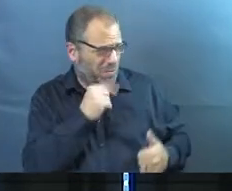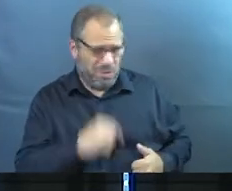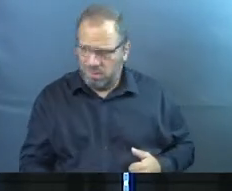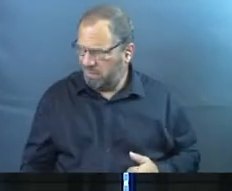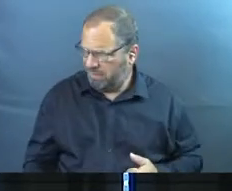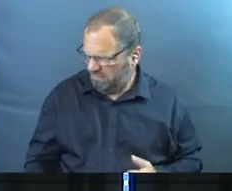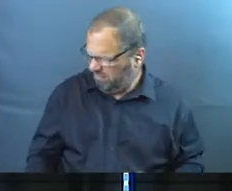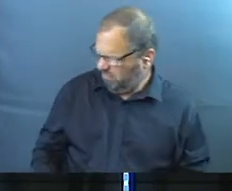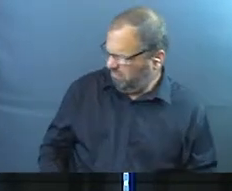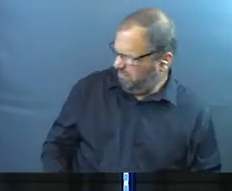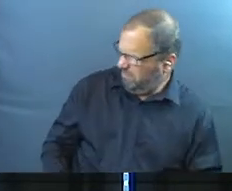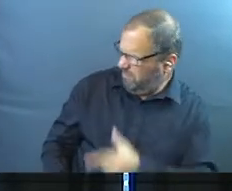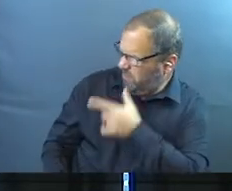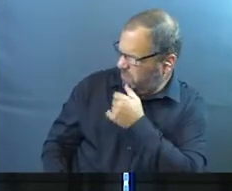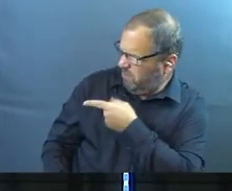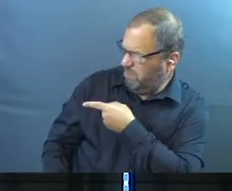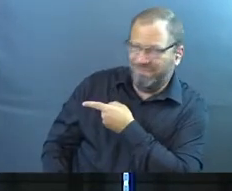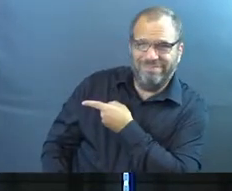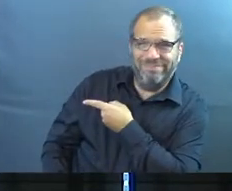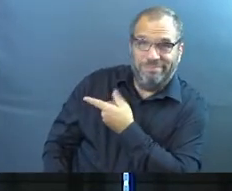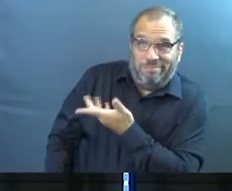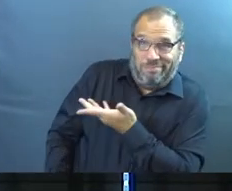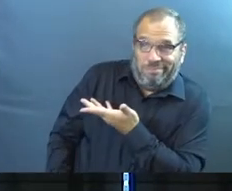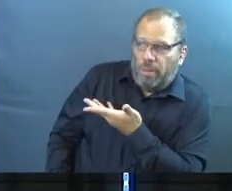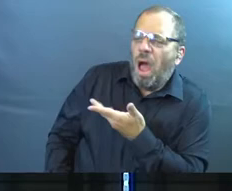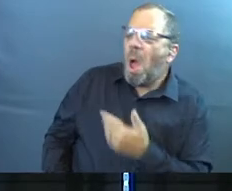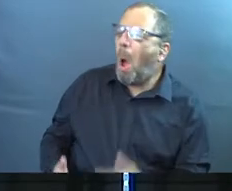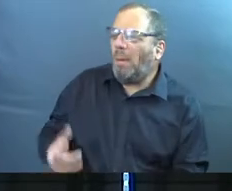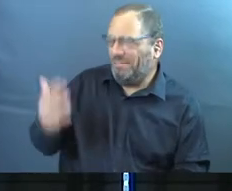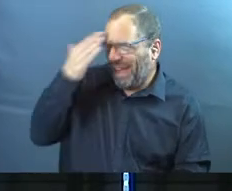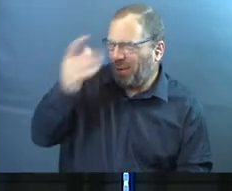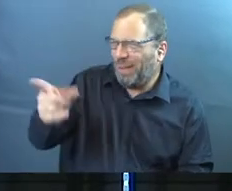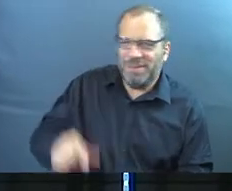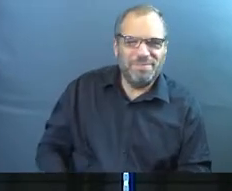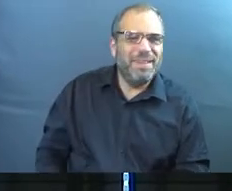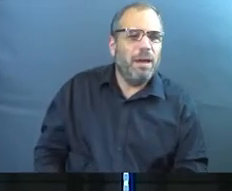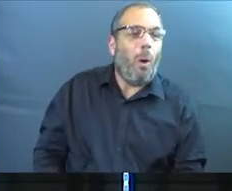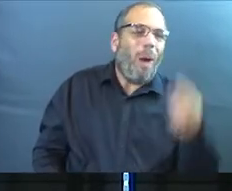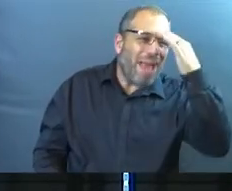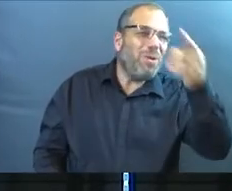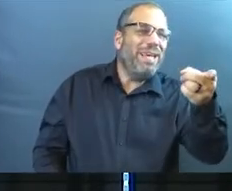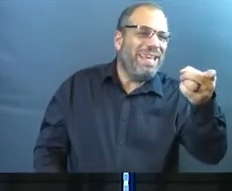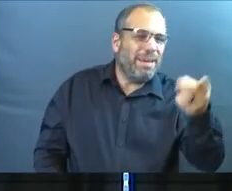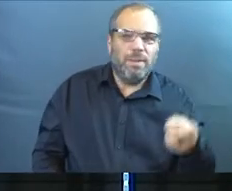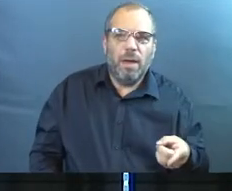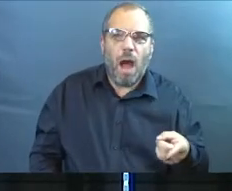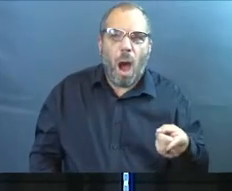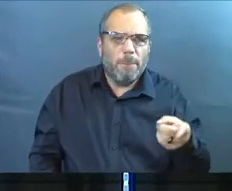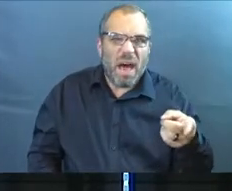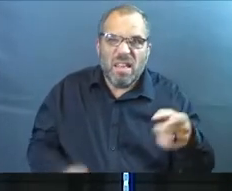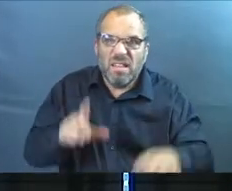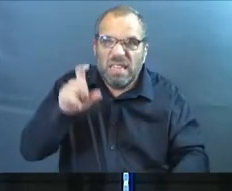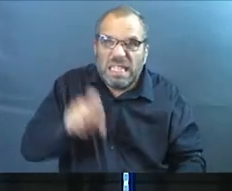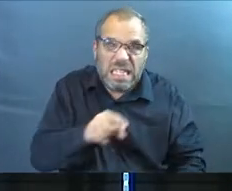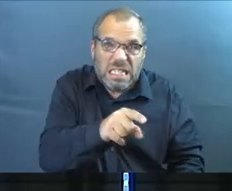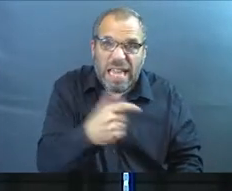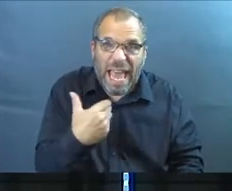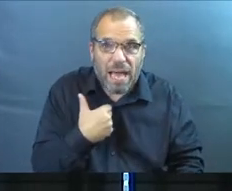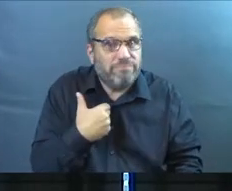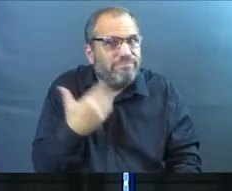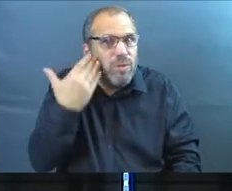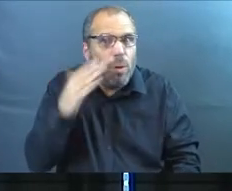right? You might know a few of them, but you don't know what their deepest needs are this week.